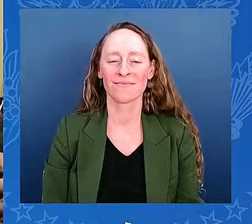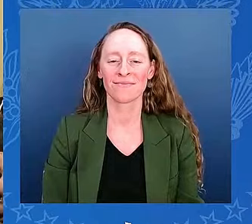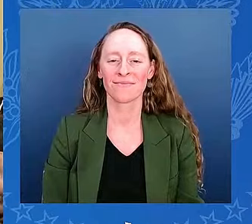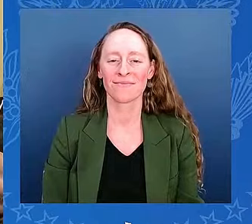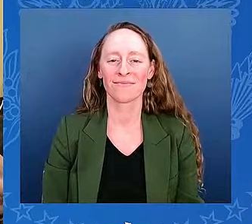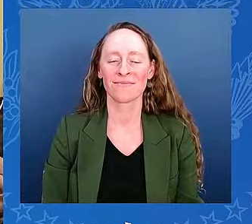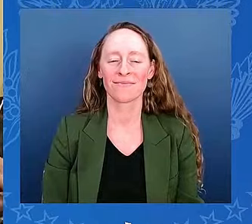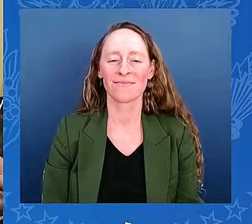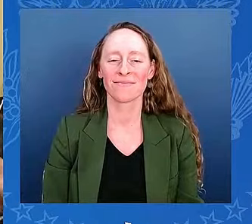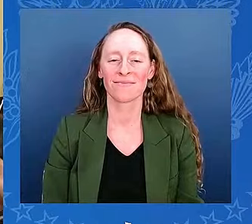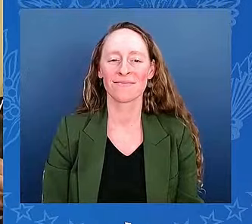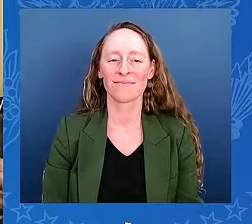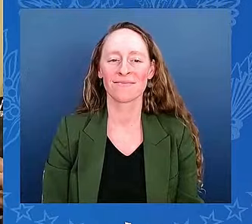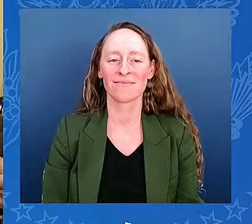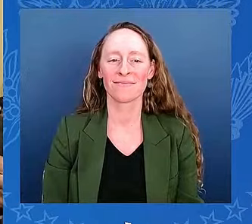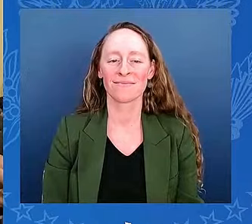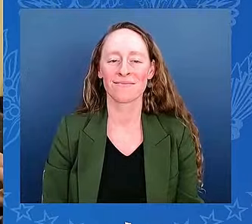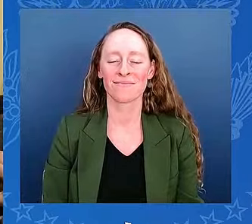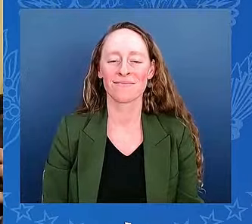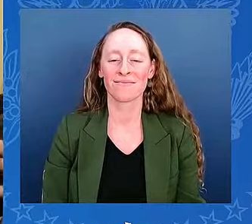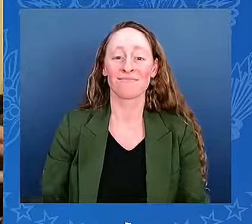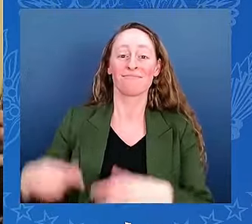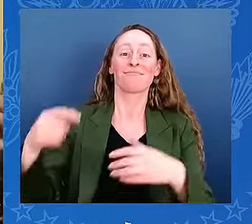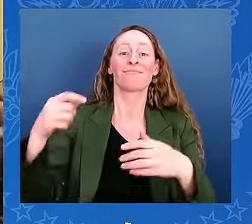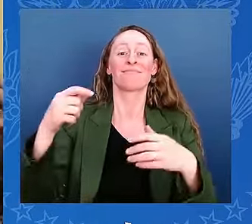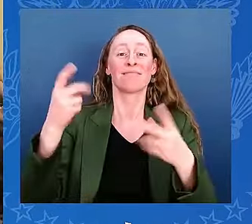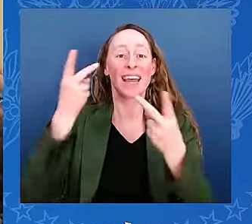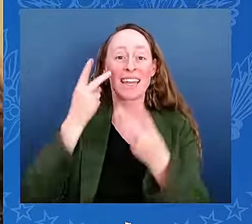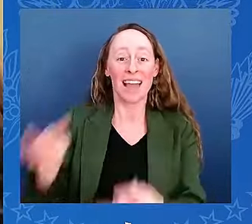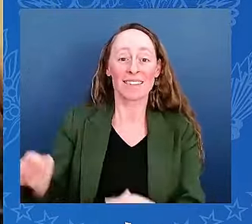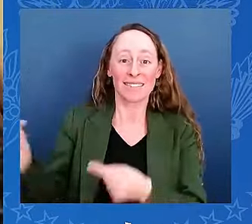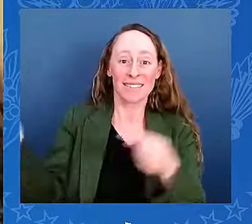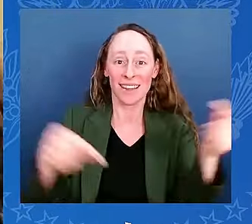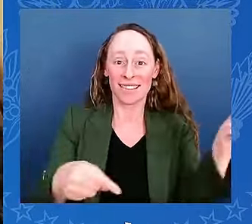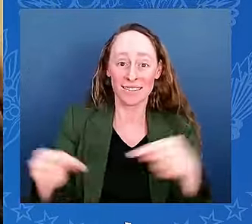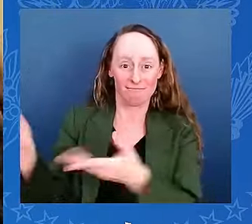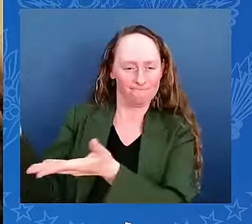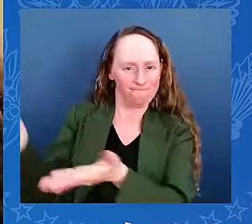Distinguished guests, the President of the United States, accompanied by Shrusi Amula.